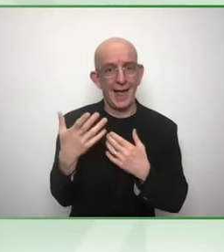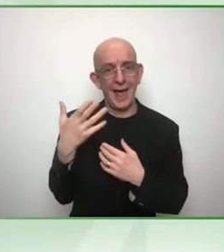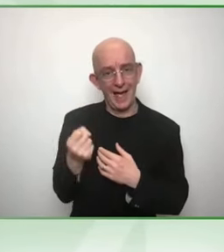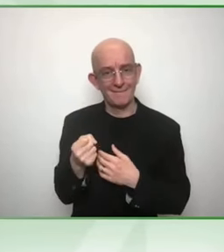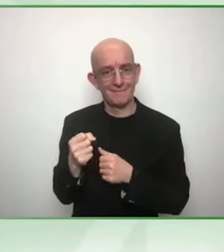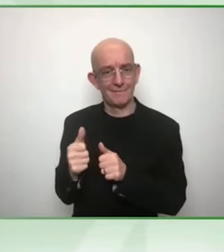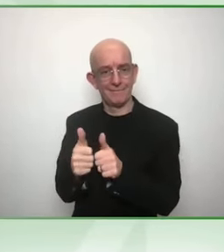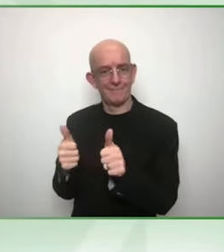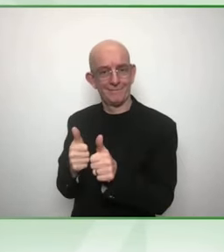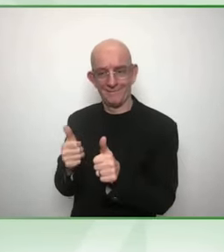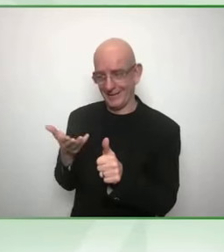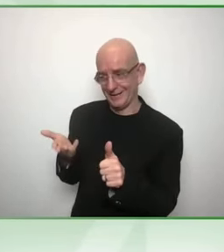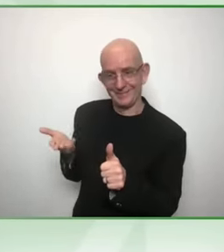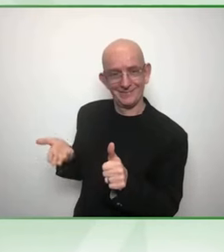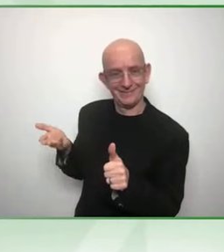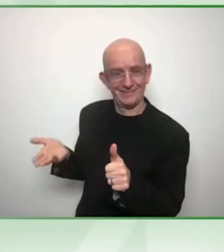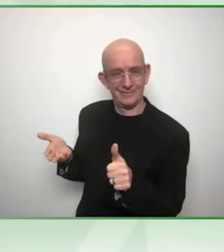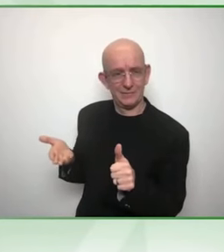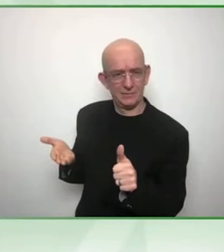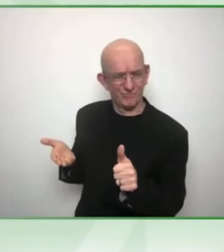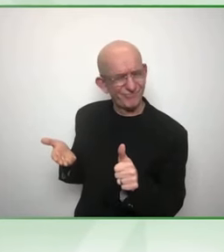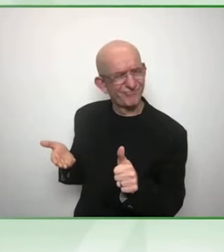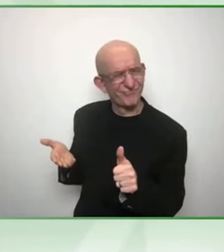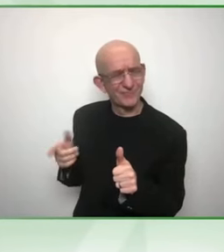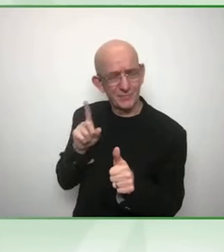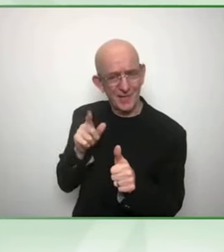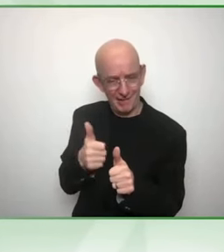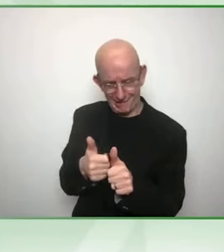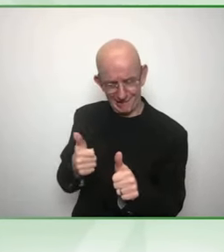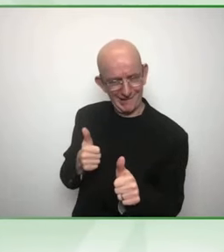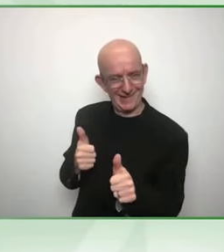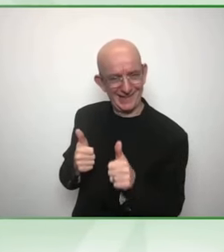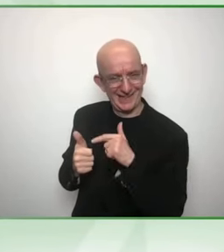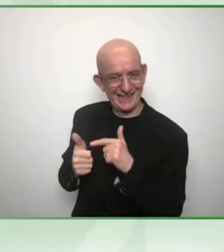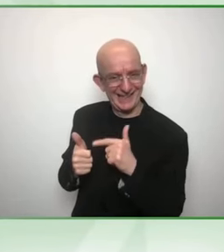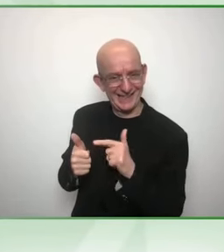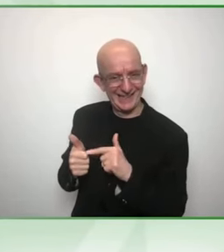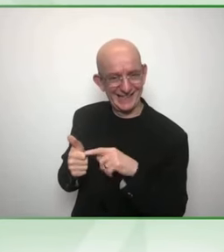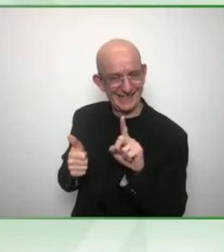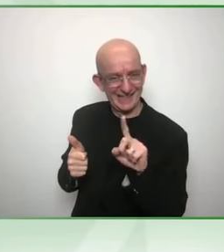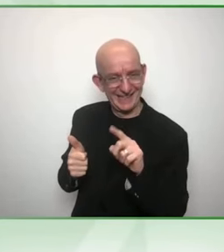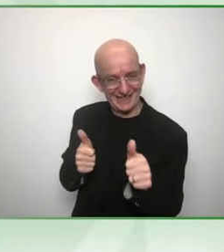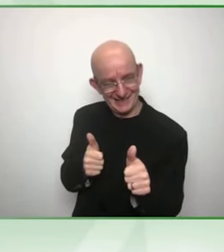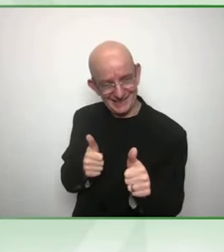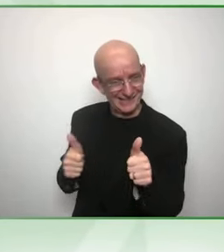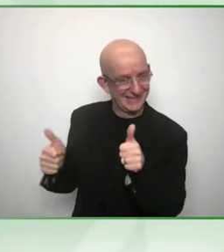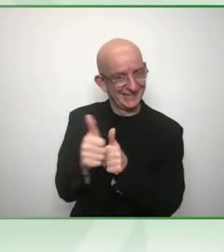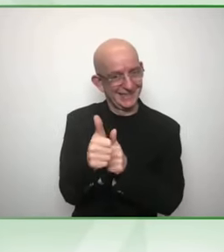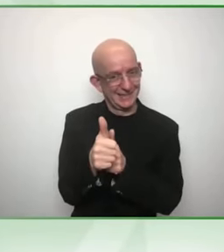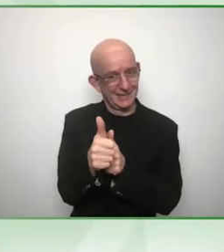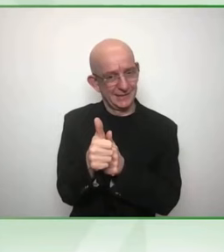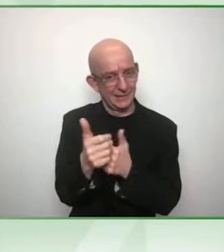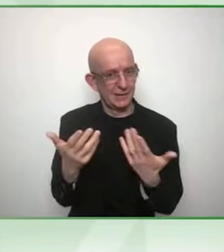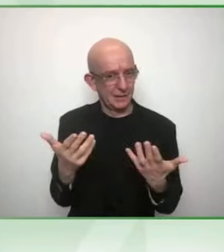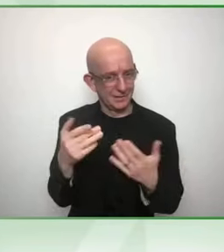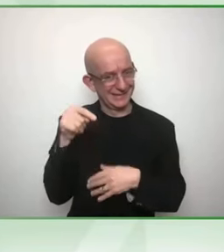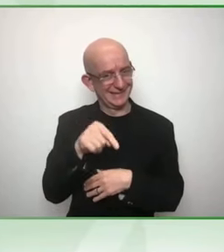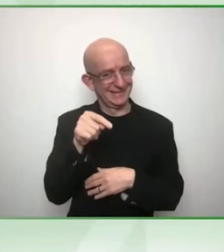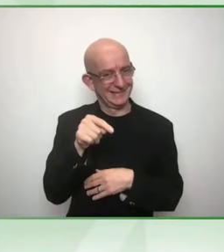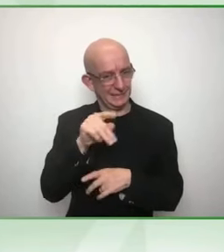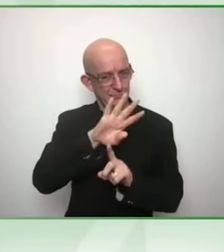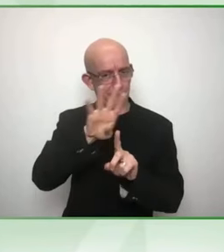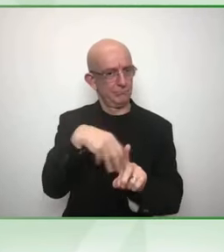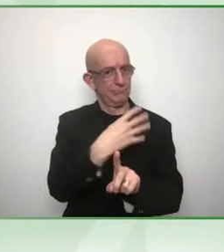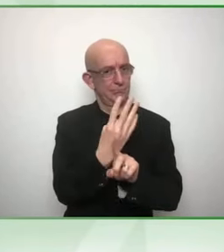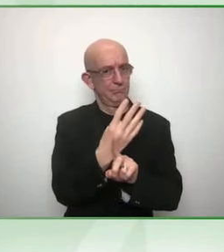Absolutely. It's not even for discussion. We cannot eradicate poverty if we do not look to disability and how that